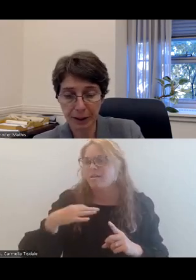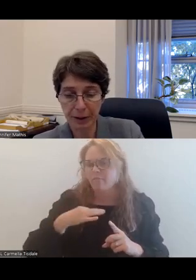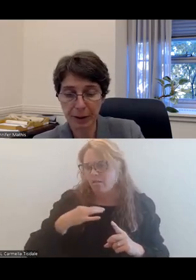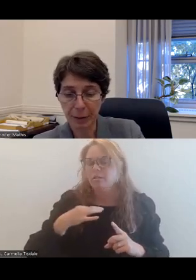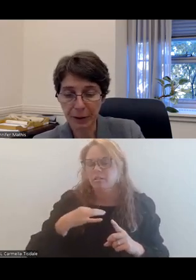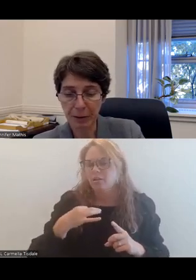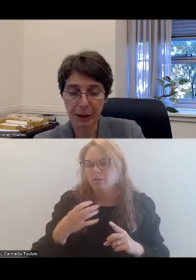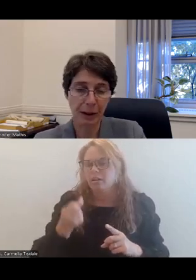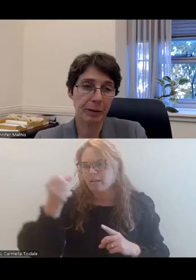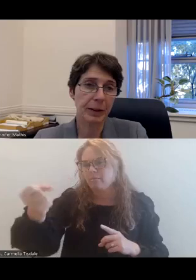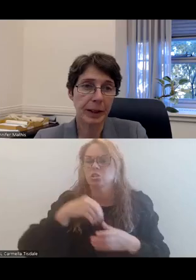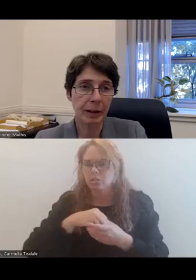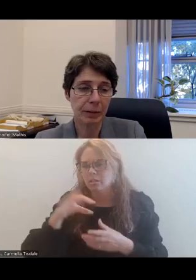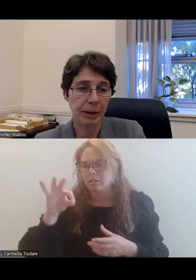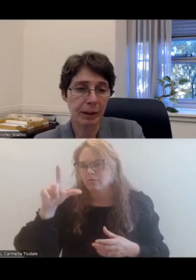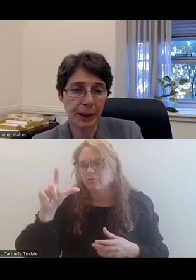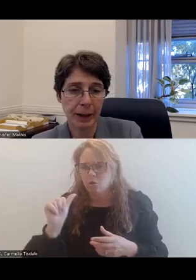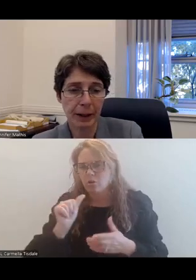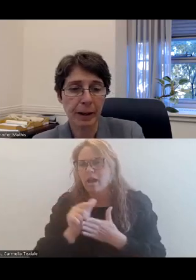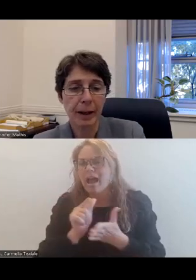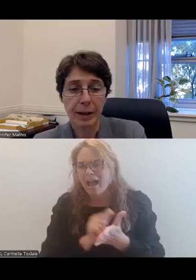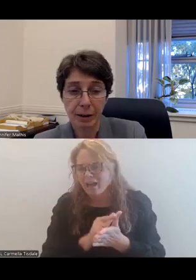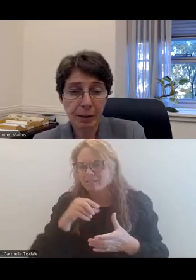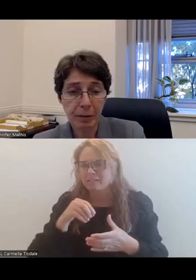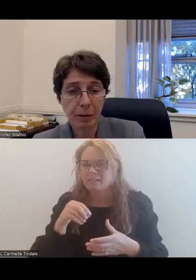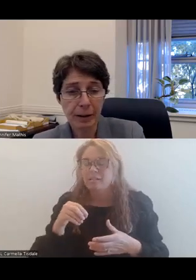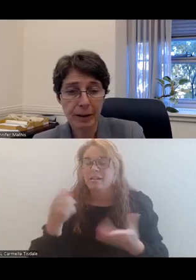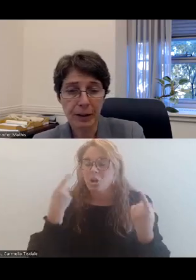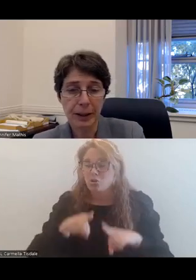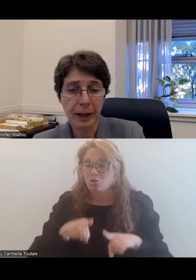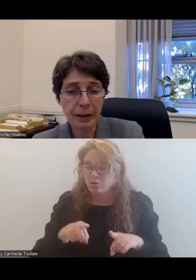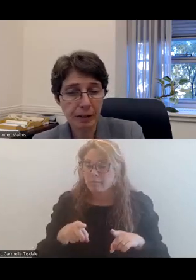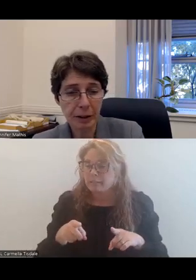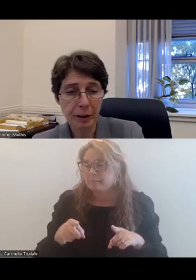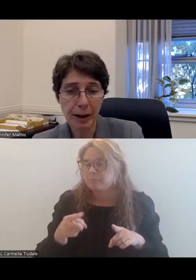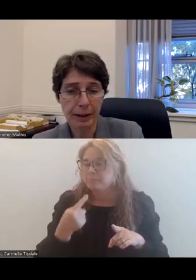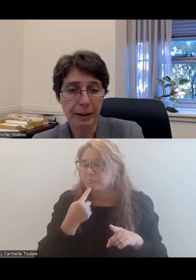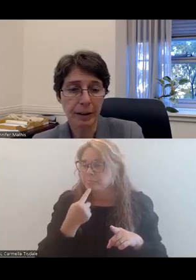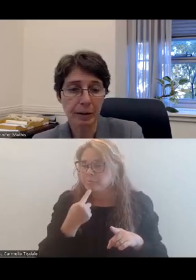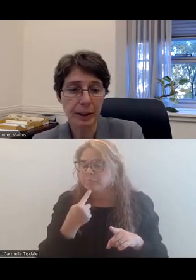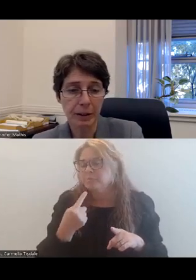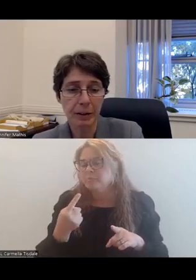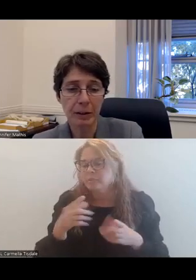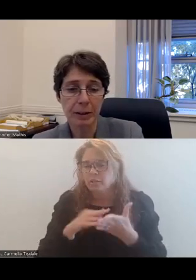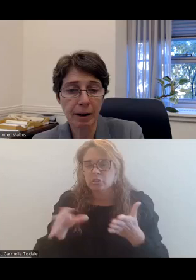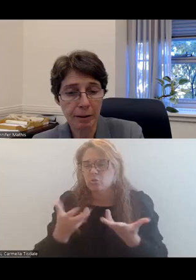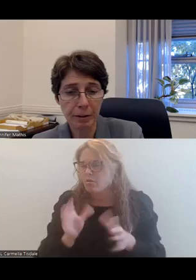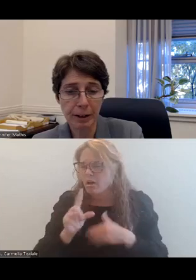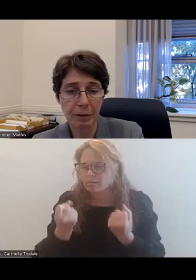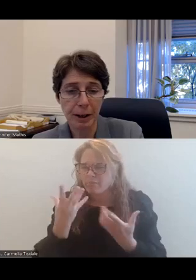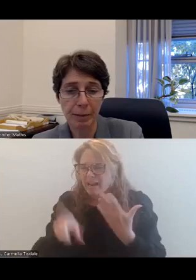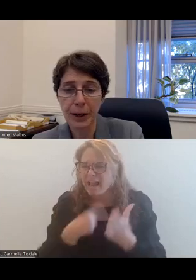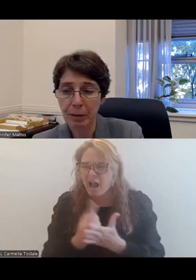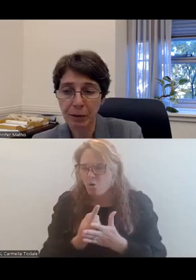involuntary admission into a mental health facility under Florida Baker Act. The agreement requires the district to end discriminatory practices under which students lost hours